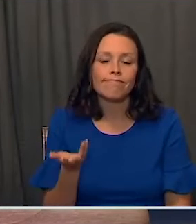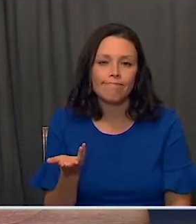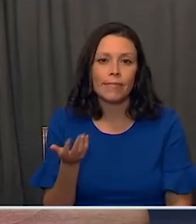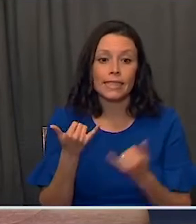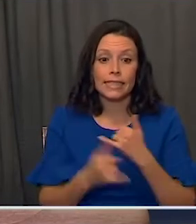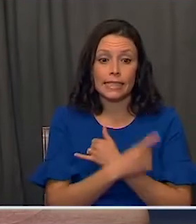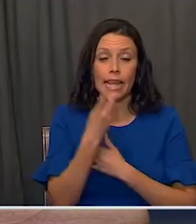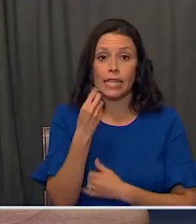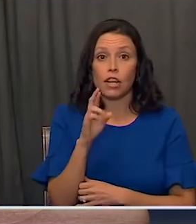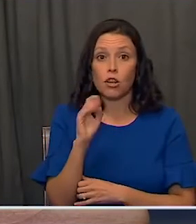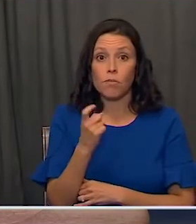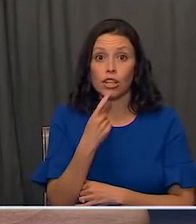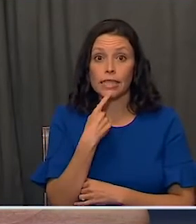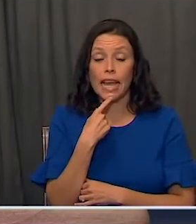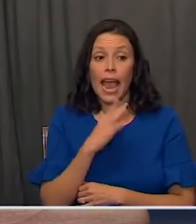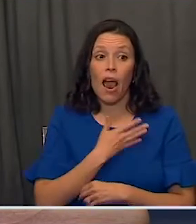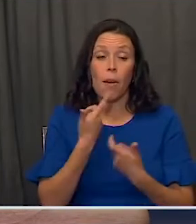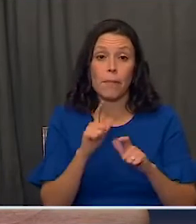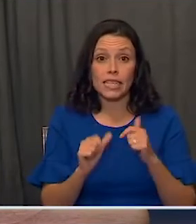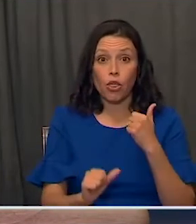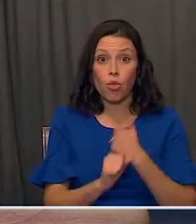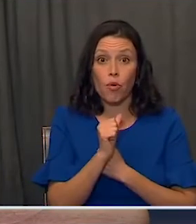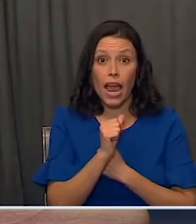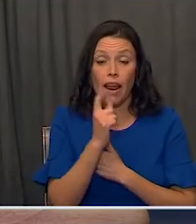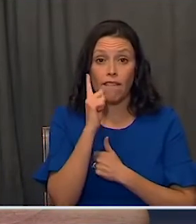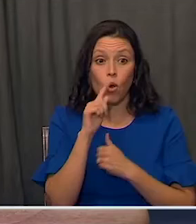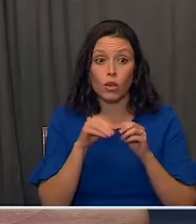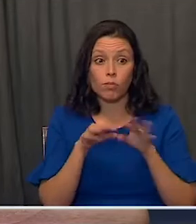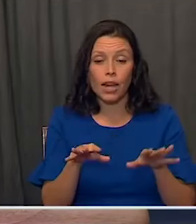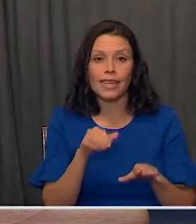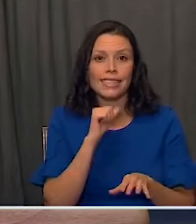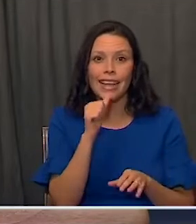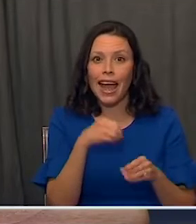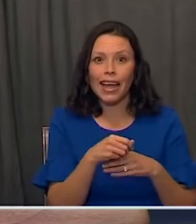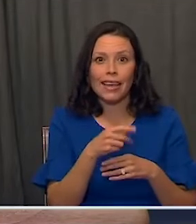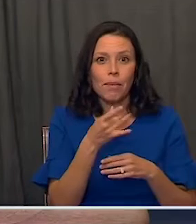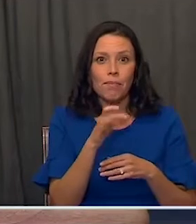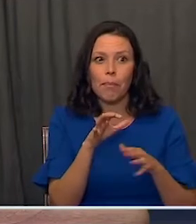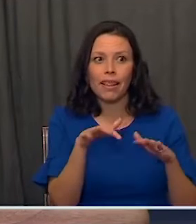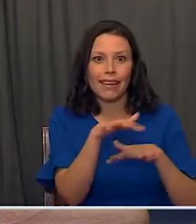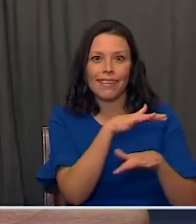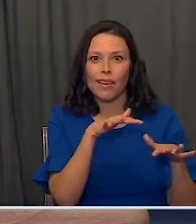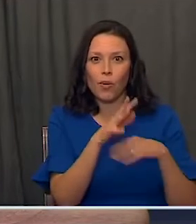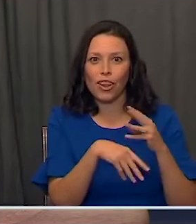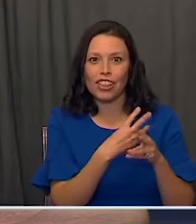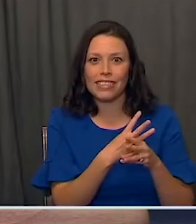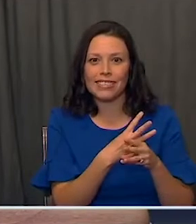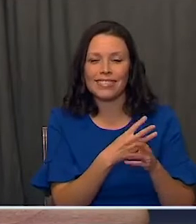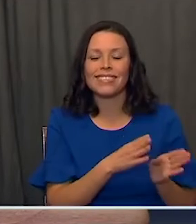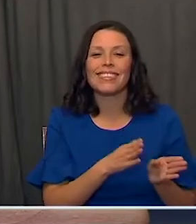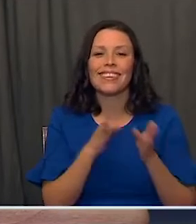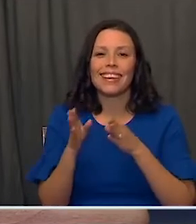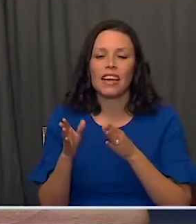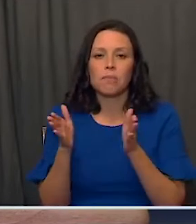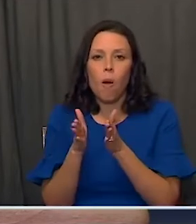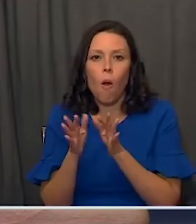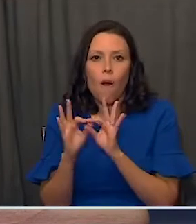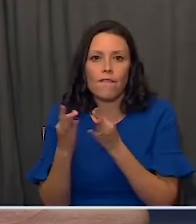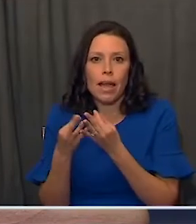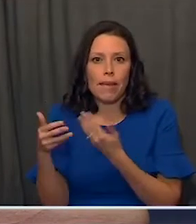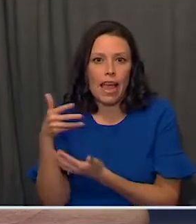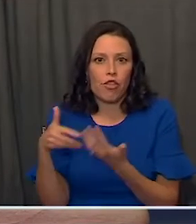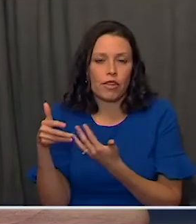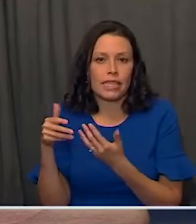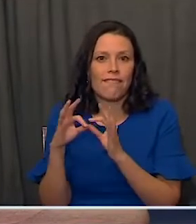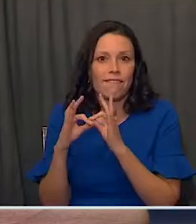as Dr. Burke said, our big threat for transmission is not the public square. It's small family gatherings,